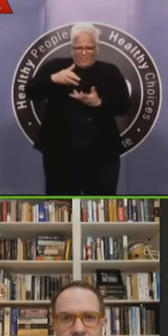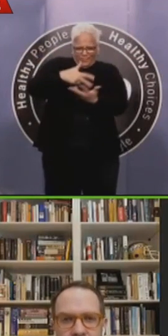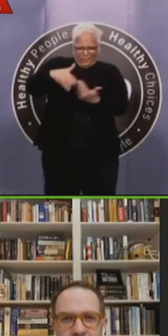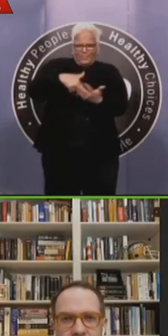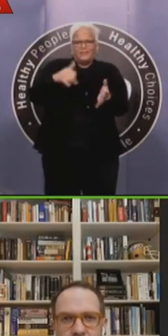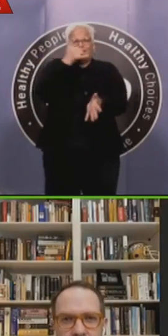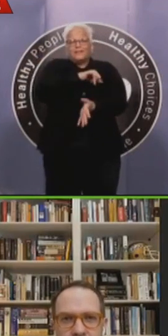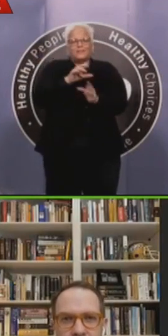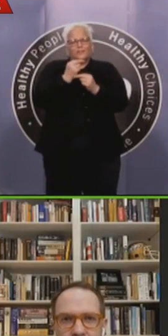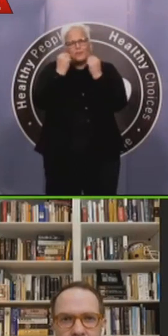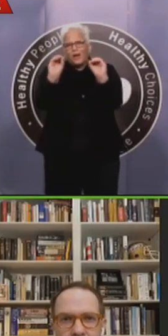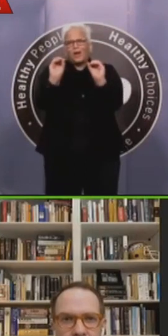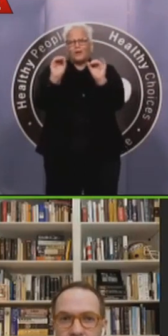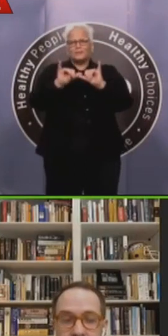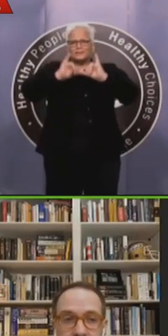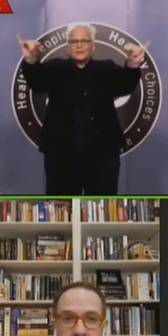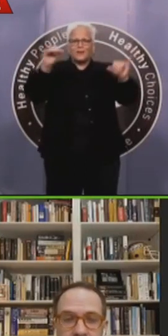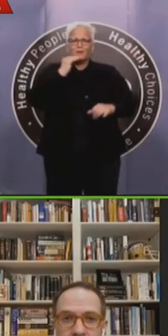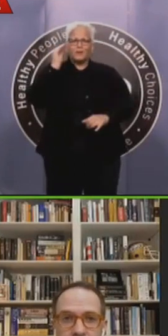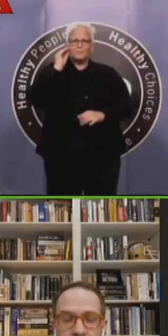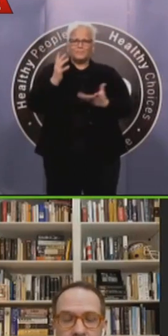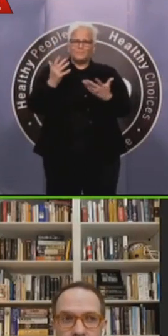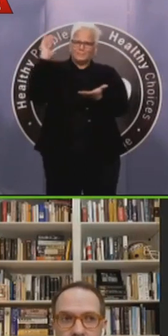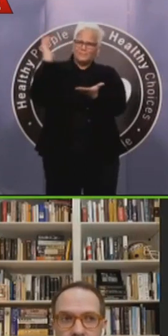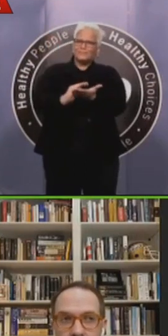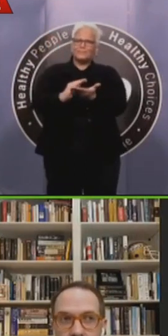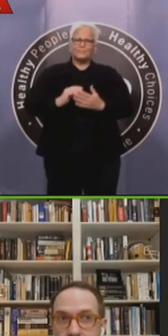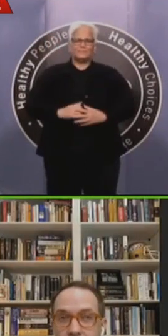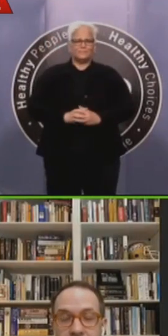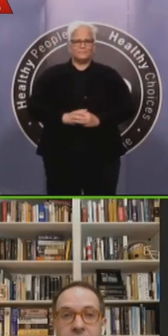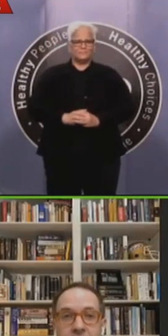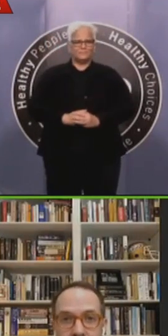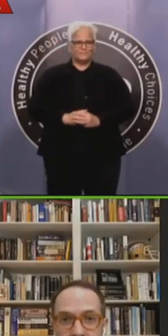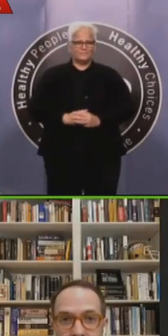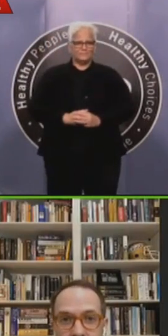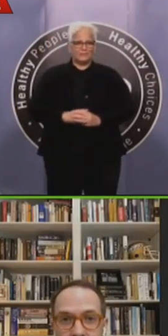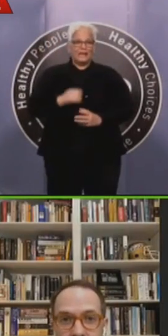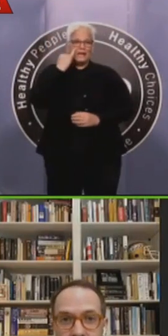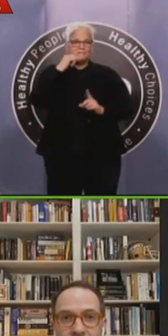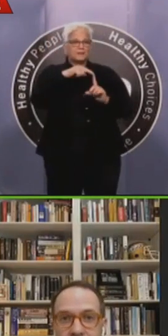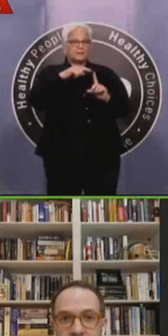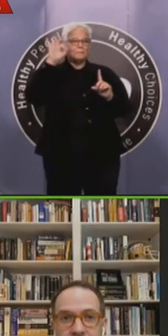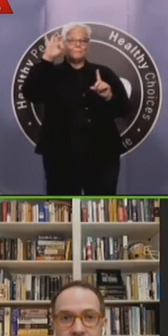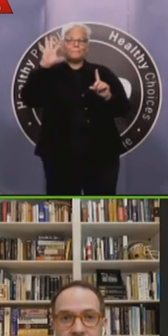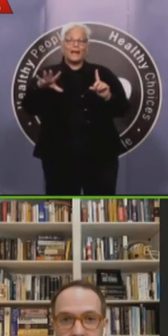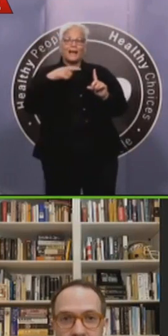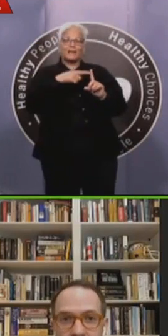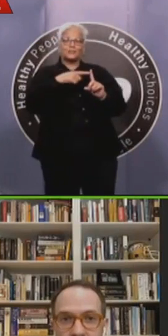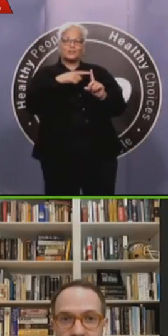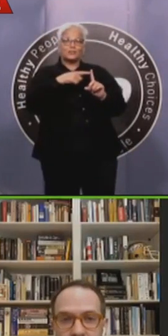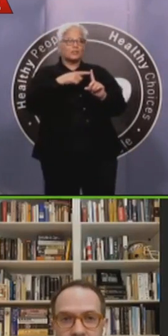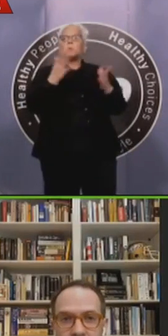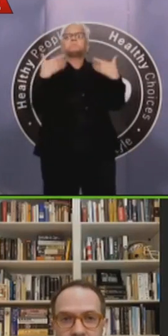pastors over the last several weeks. Uh, and I want to say, I, I cannot think of any of them who haven't followed the advice